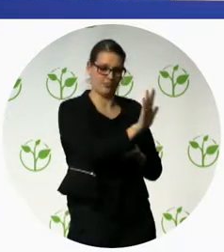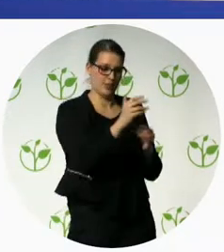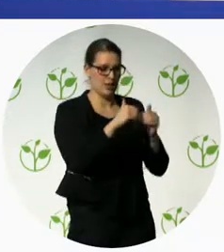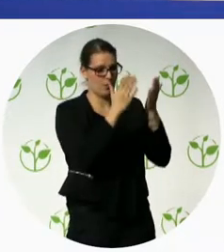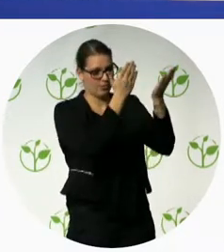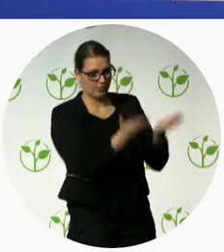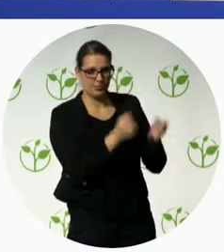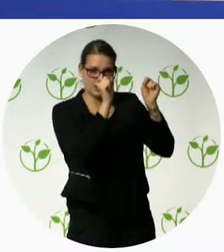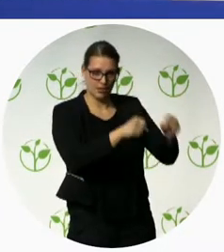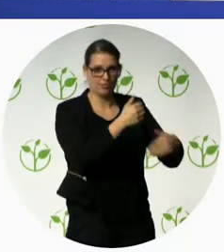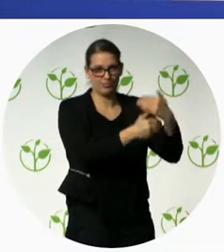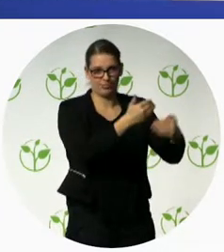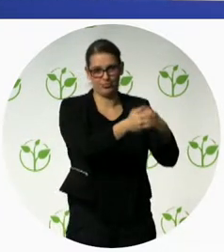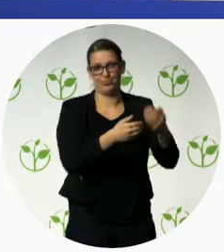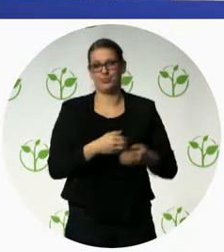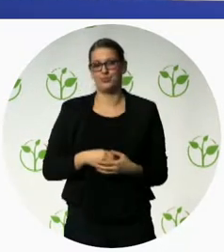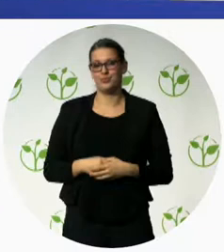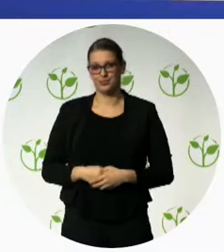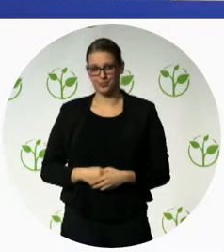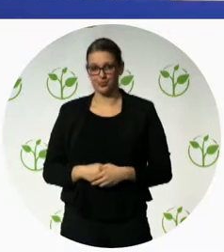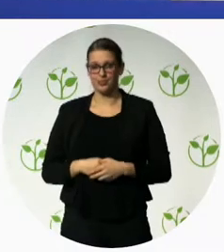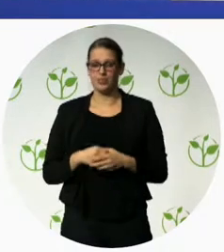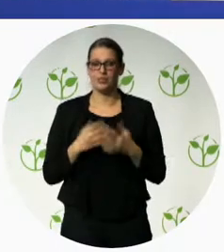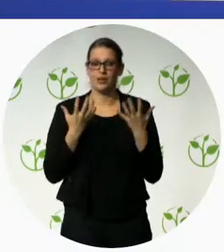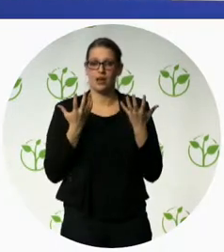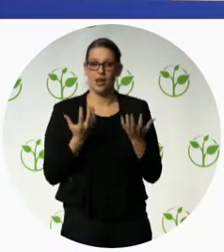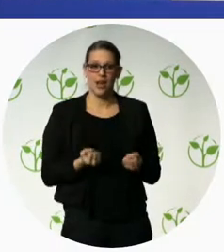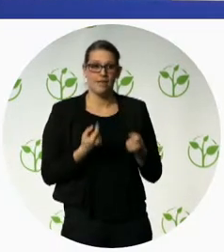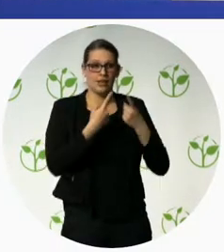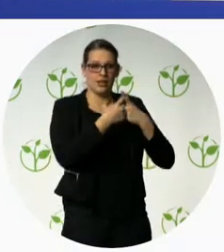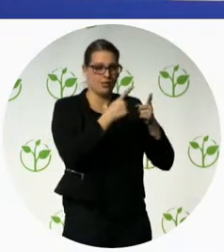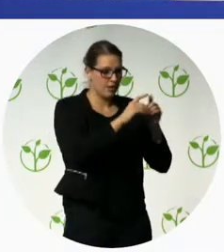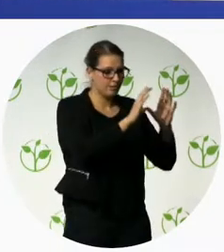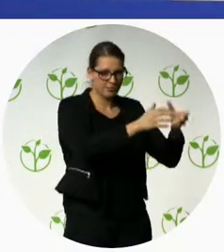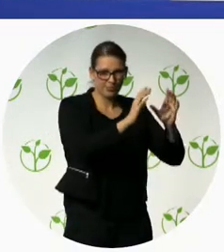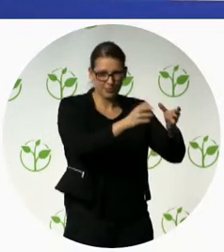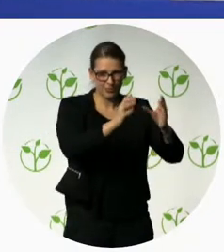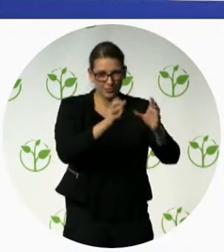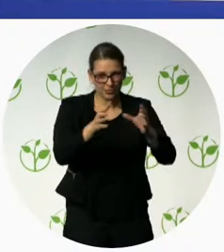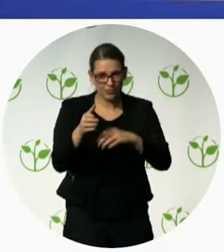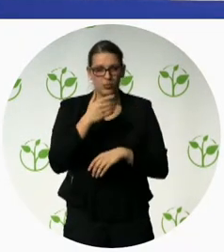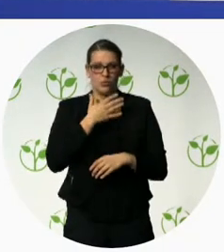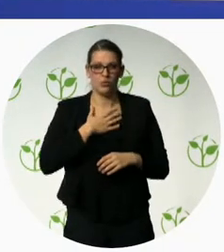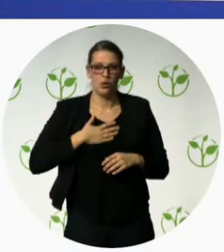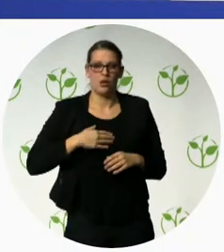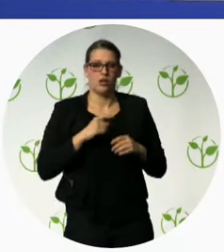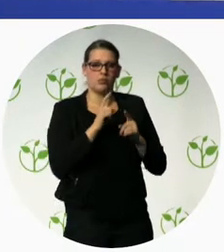stakeholders in a given country that means the physical rehabilitation sector the